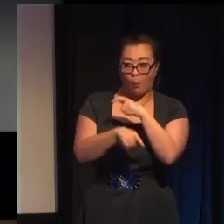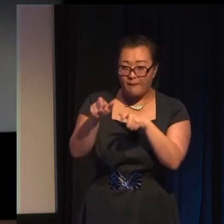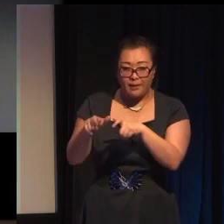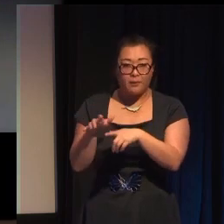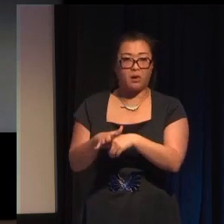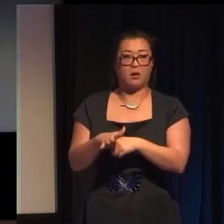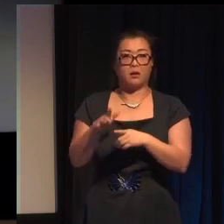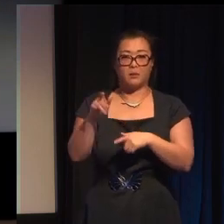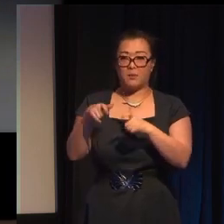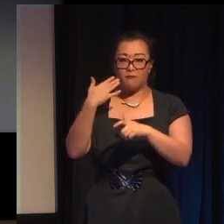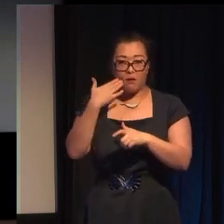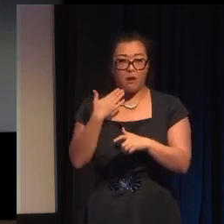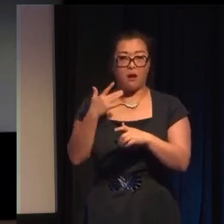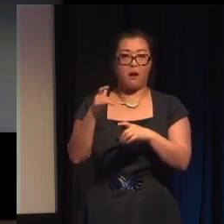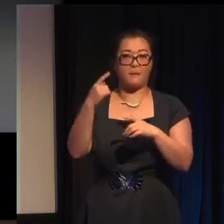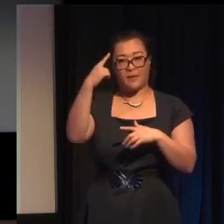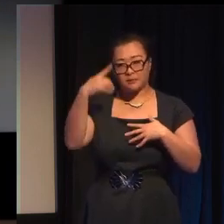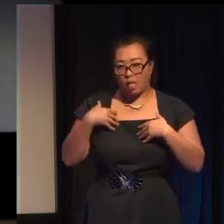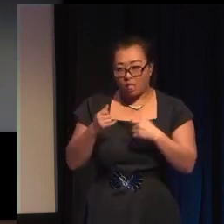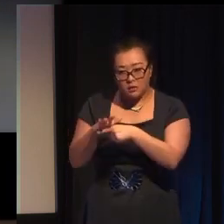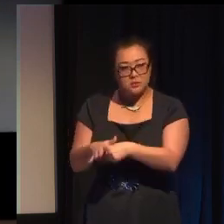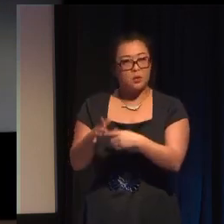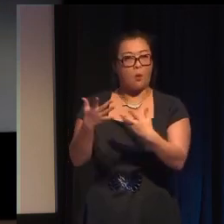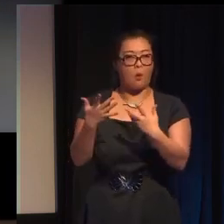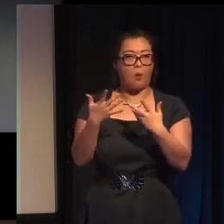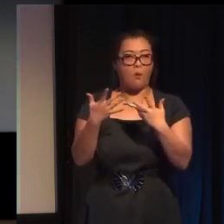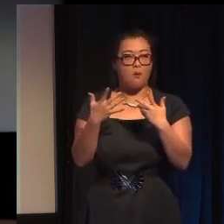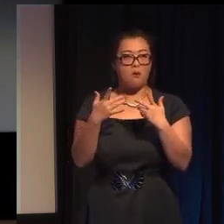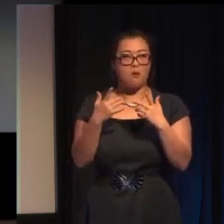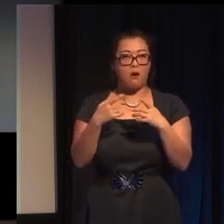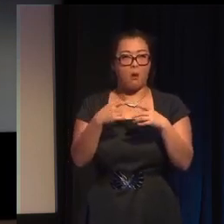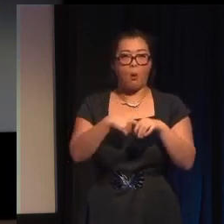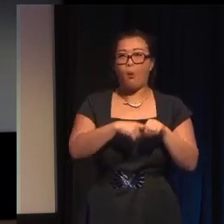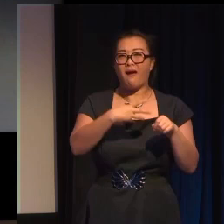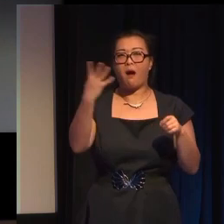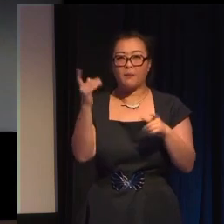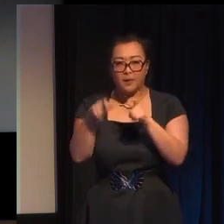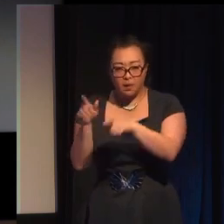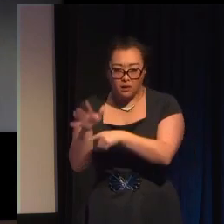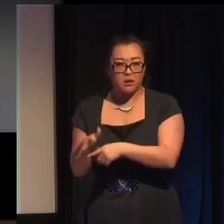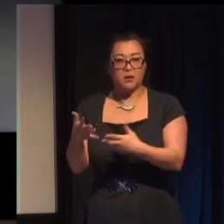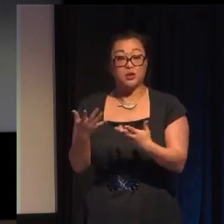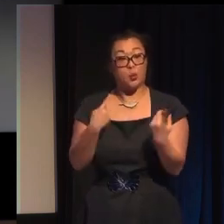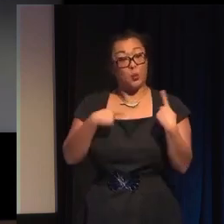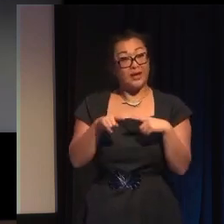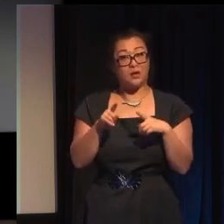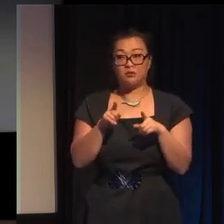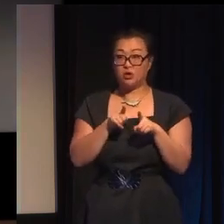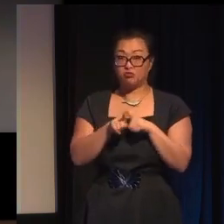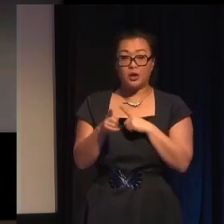color these are sensitive subjects and we took a lot of care to handle them carefully and do them justice